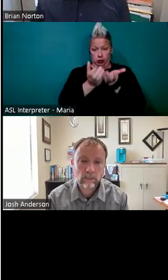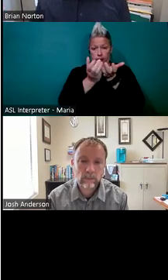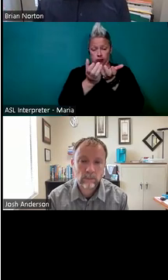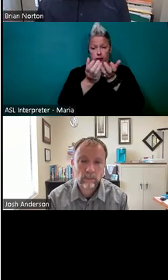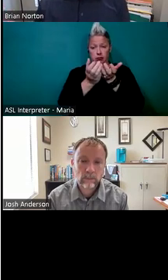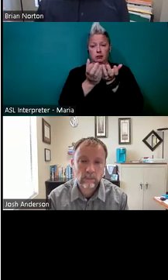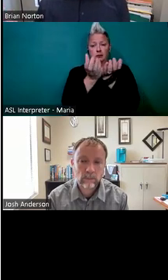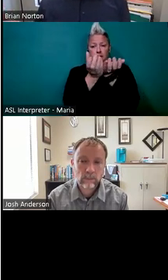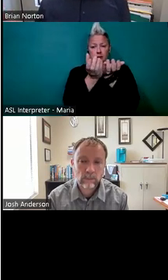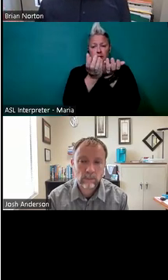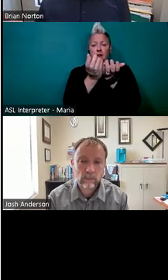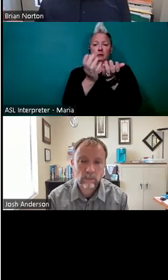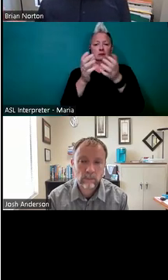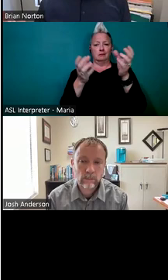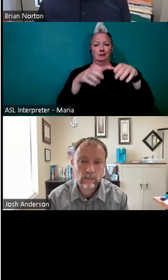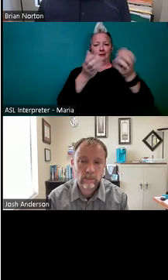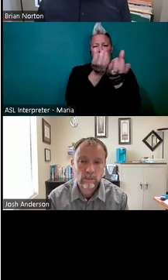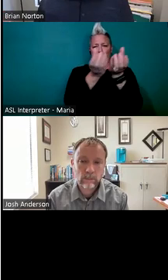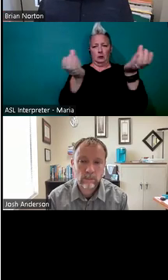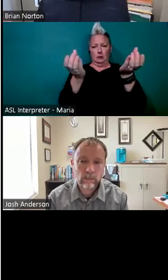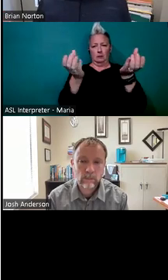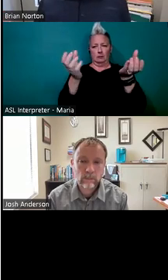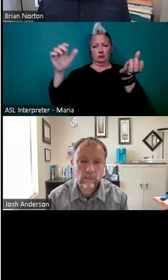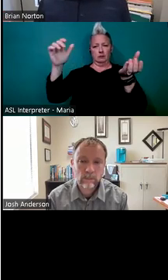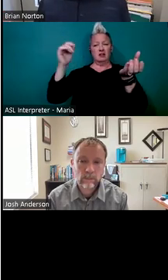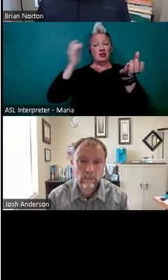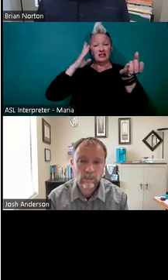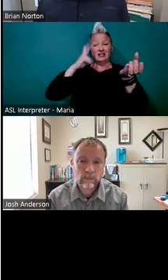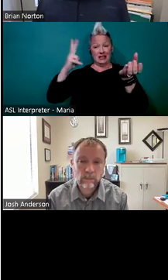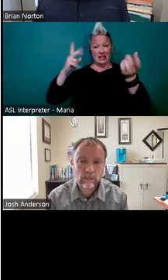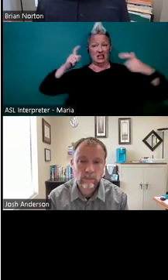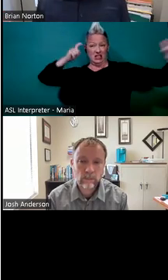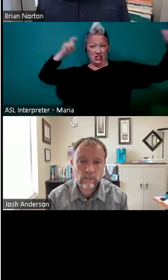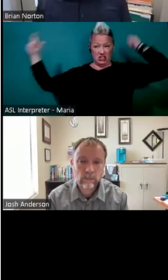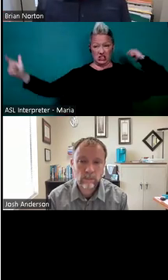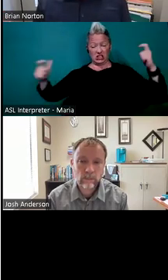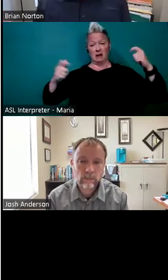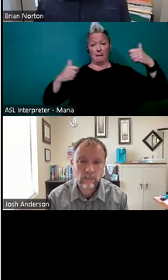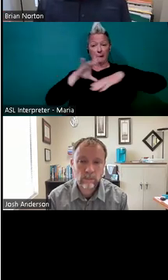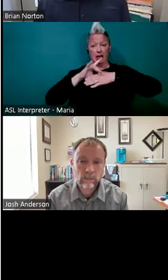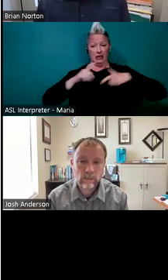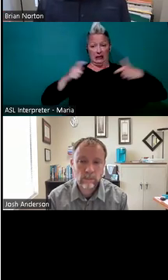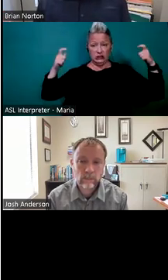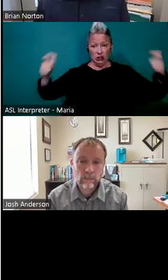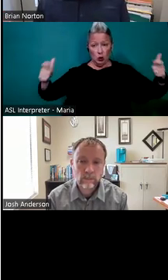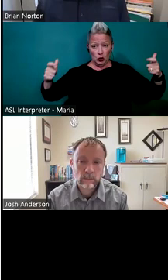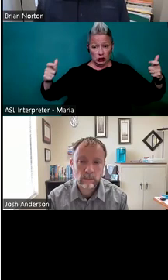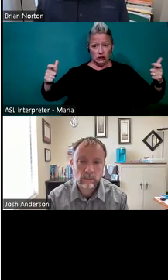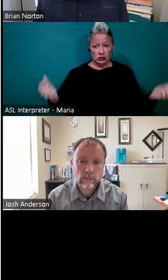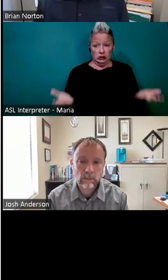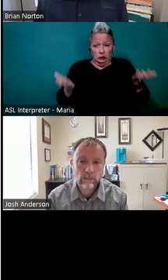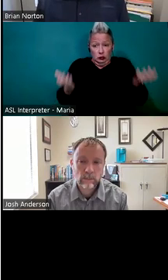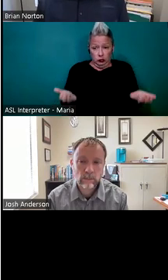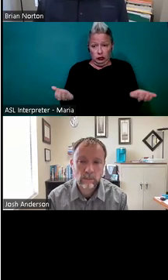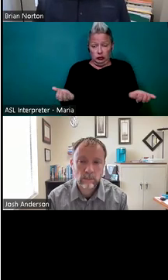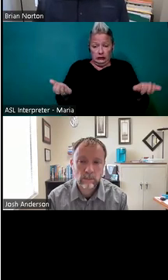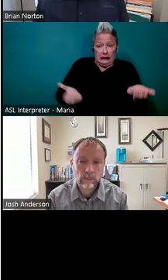to the slicer. Um, and sometimes I don't know if you've seen some of the size of those, those packaged meats, those are very large, um,